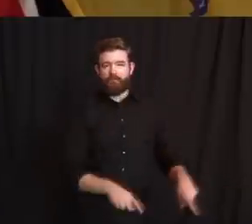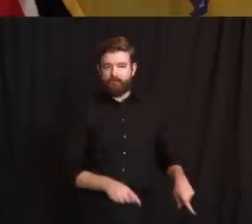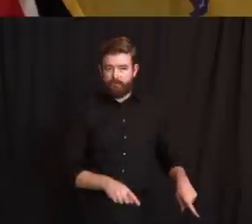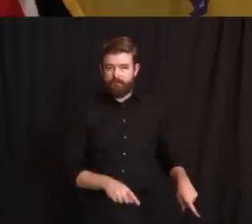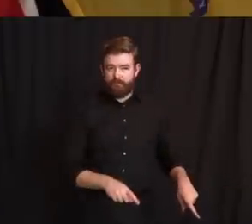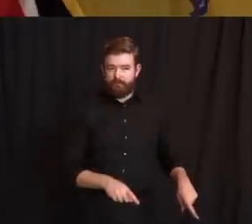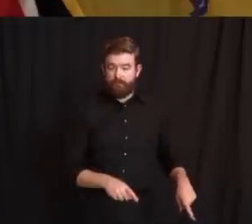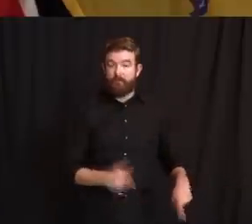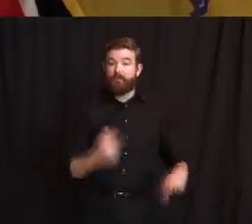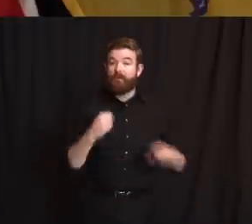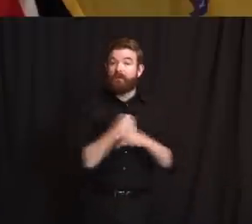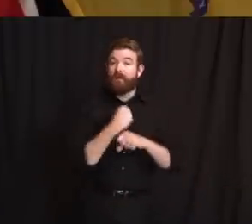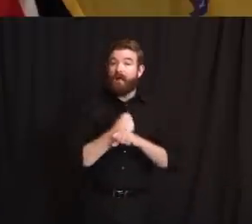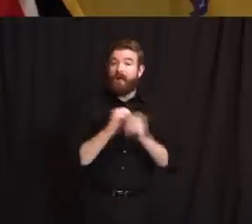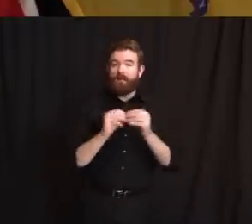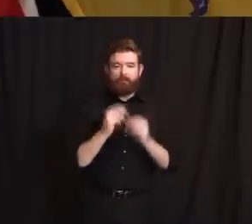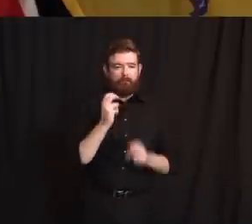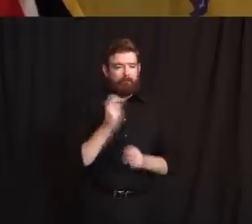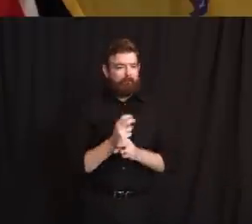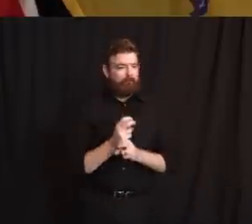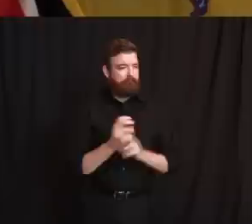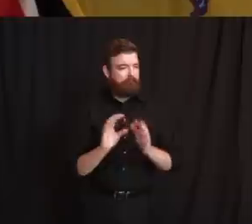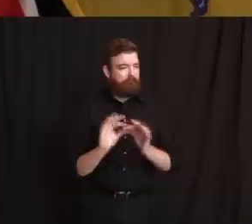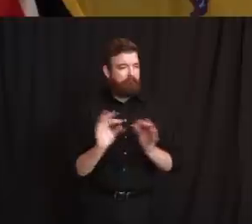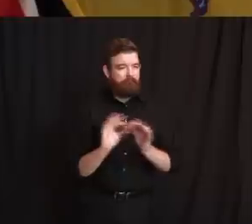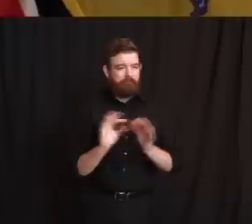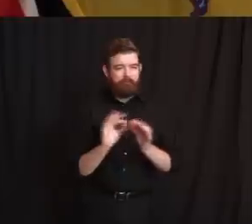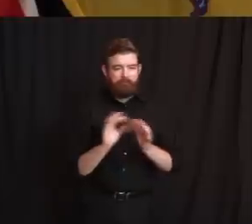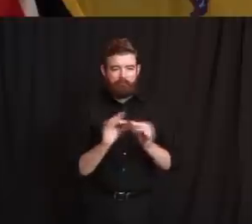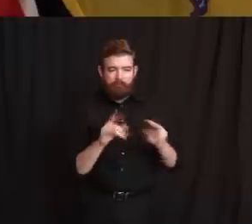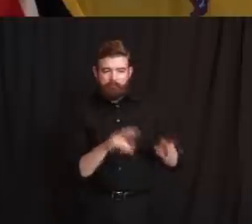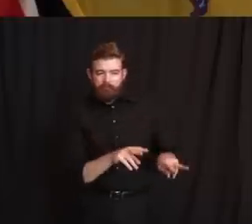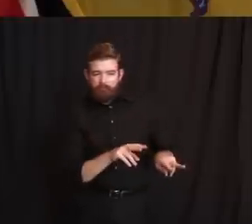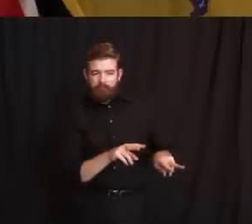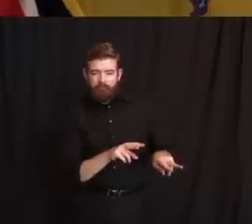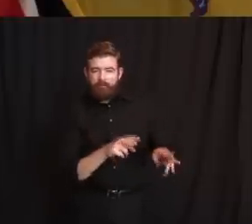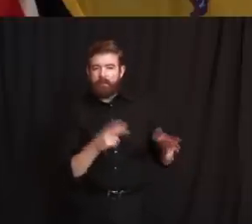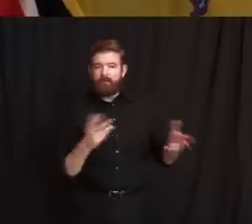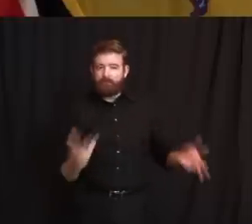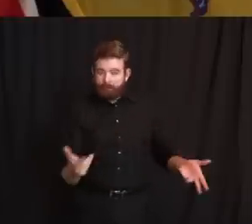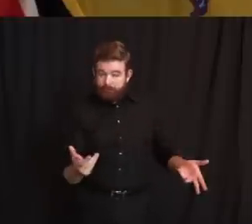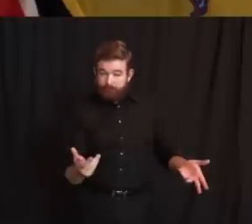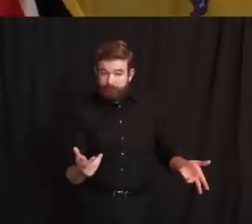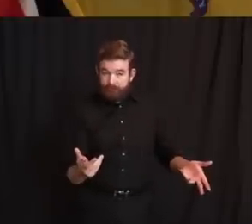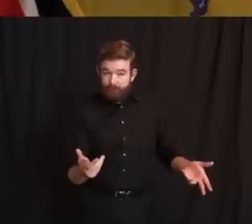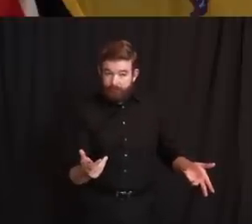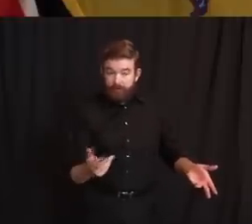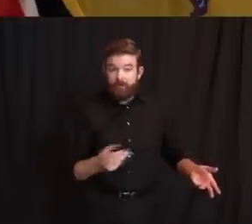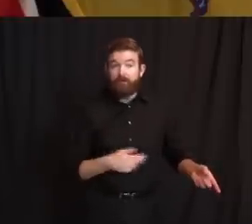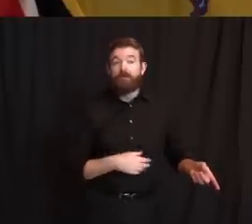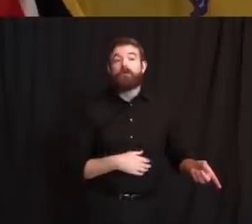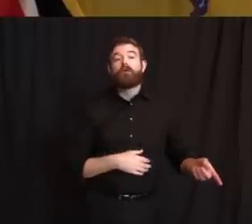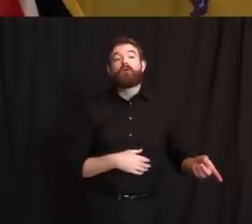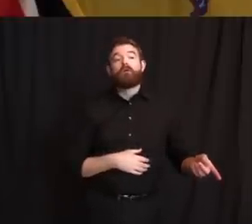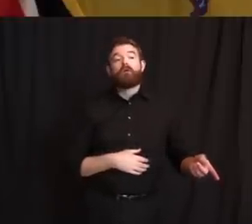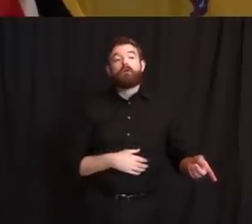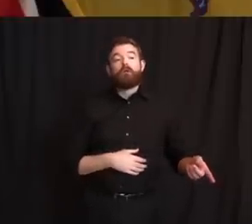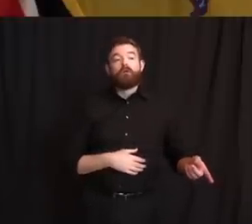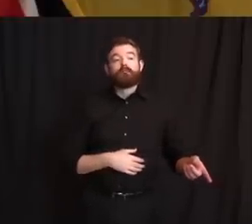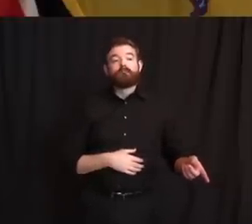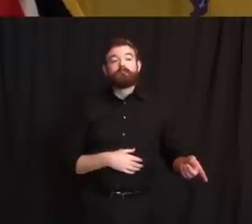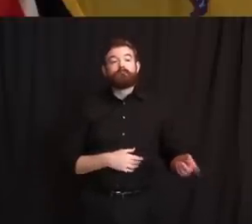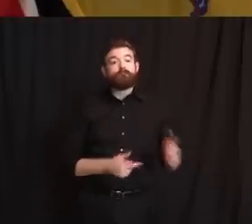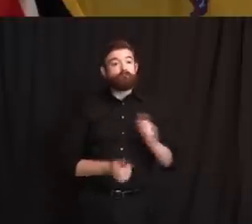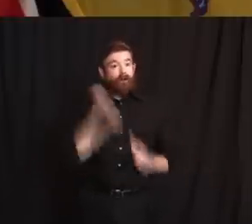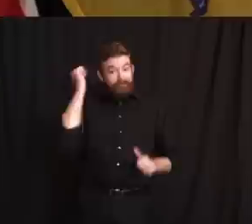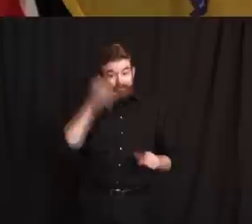black children account for a disproportionately high number. It has also been compared to toxic